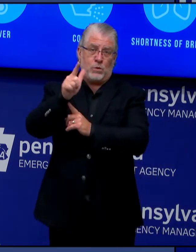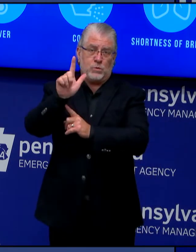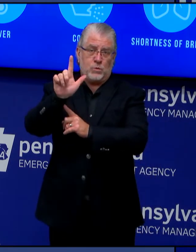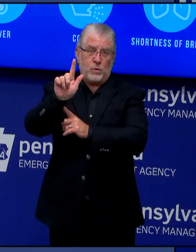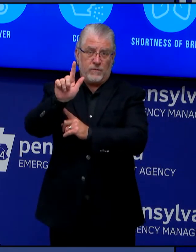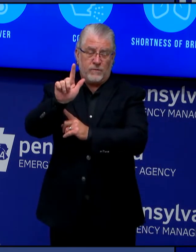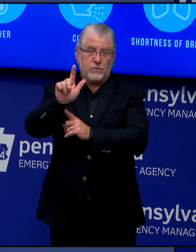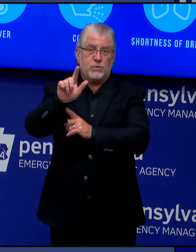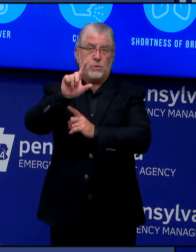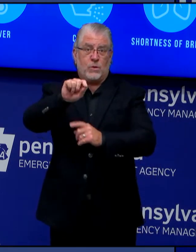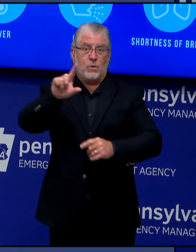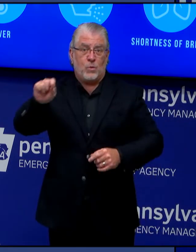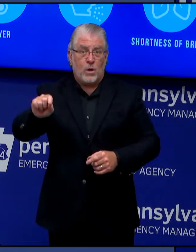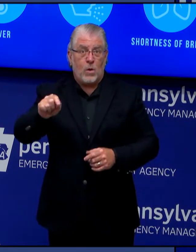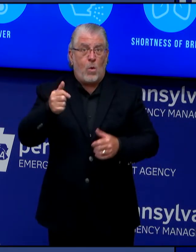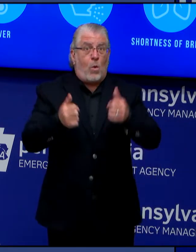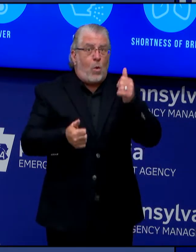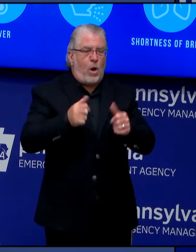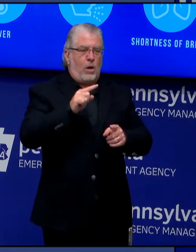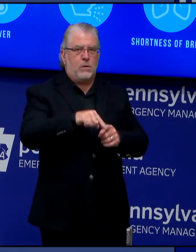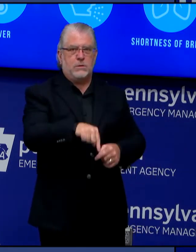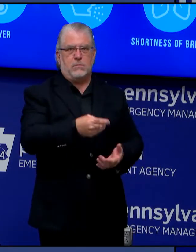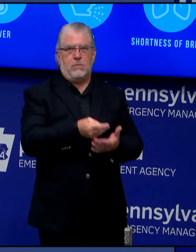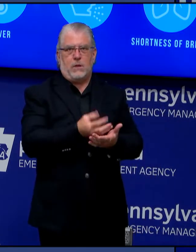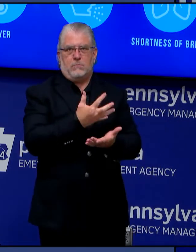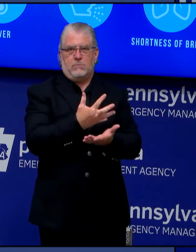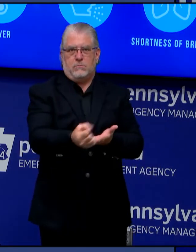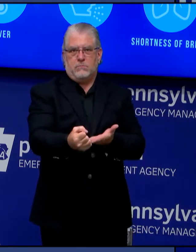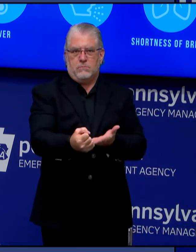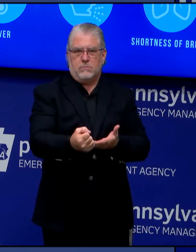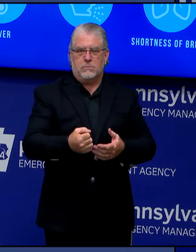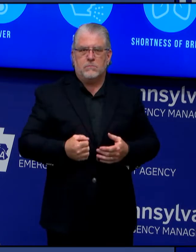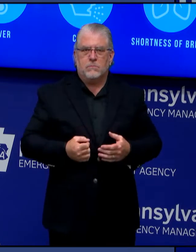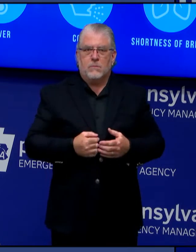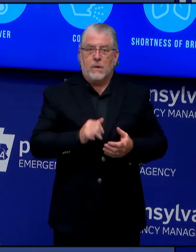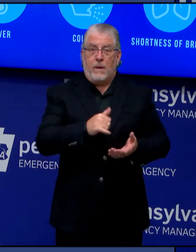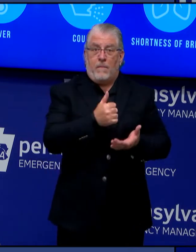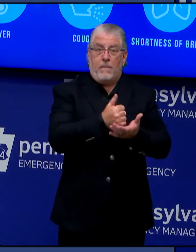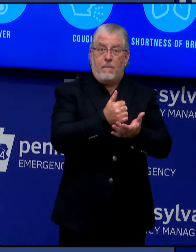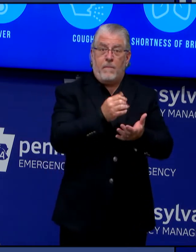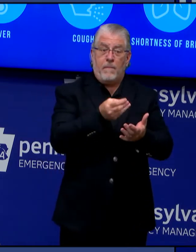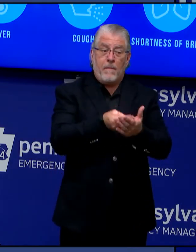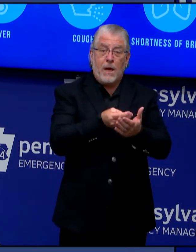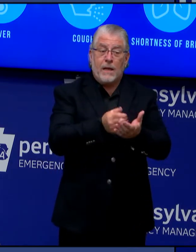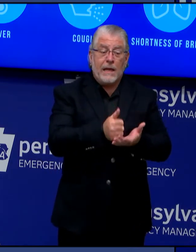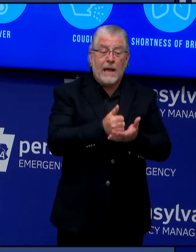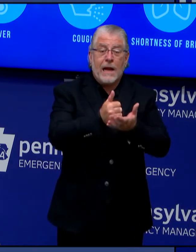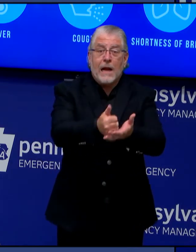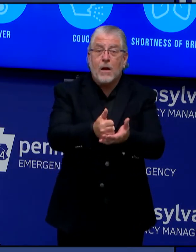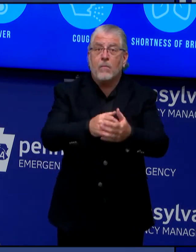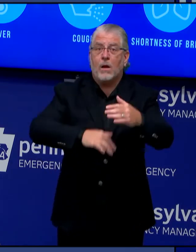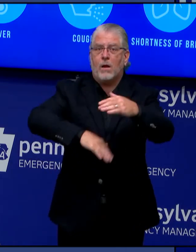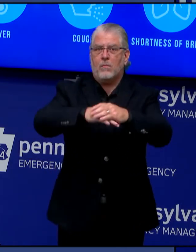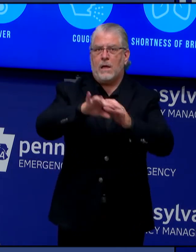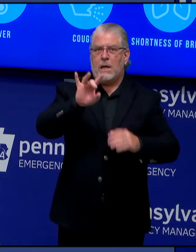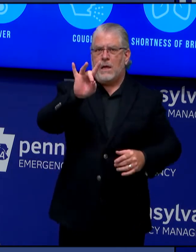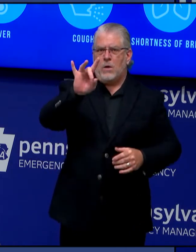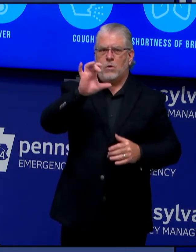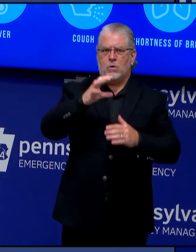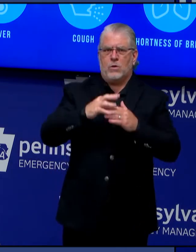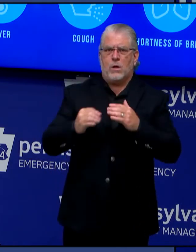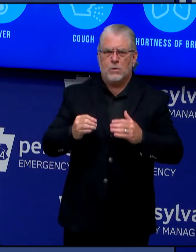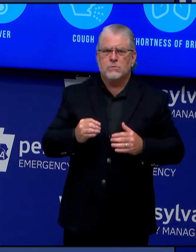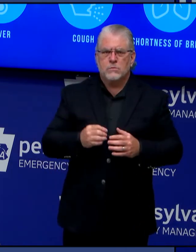benefit for the LIHEAP recovery crisis program is $800, and eligibility guidelines are the same as those used during the